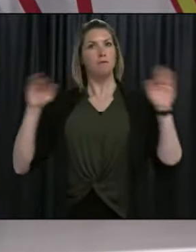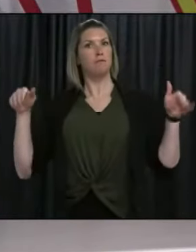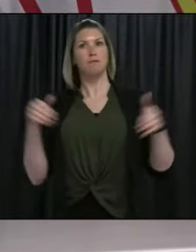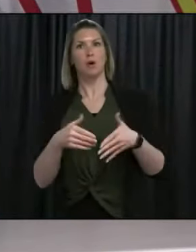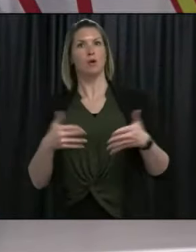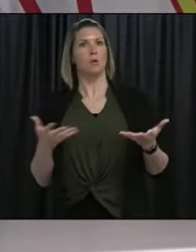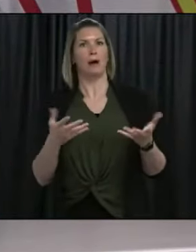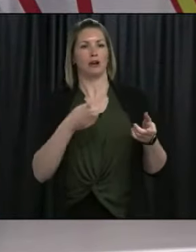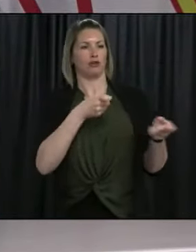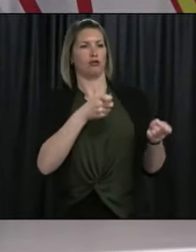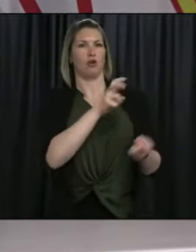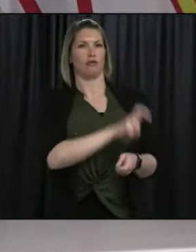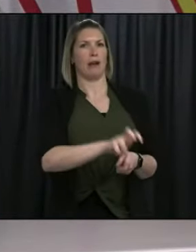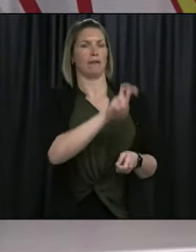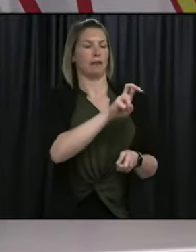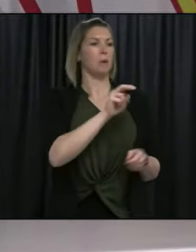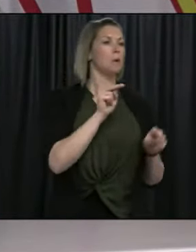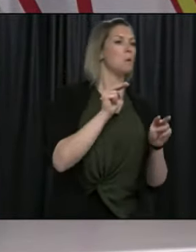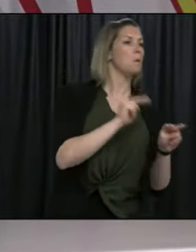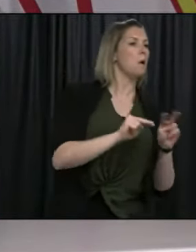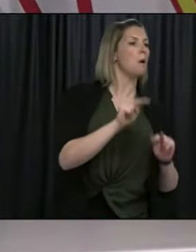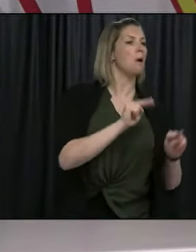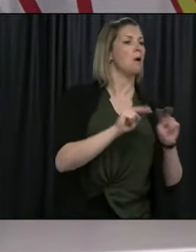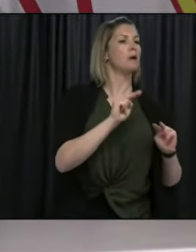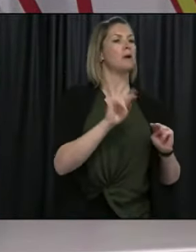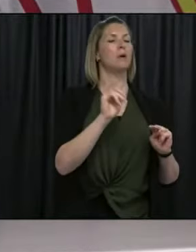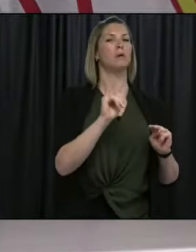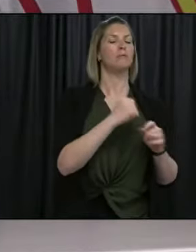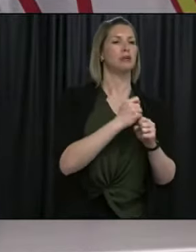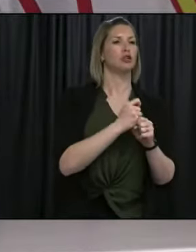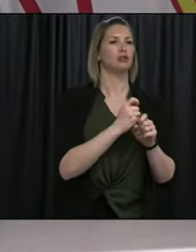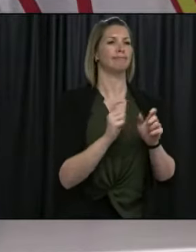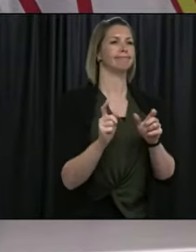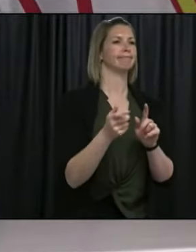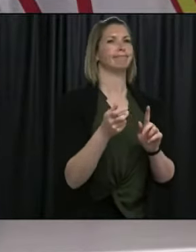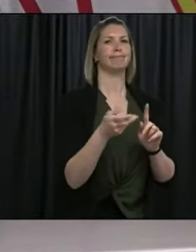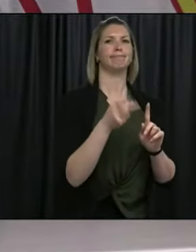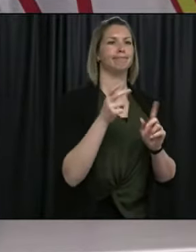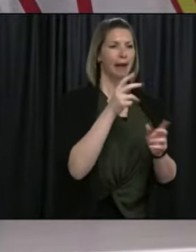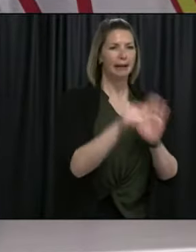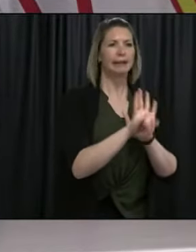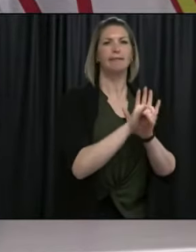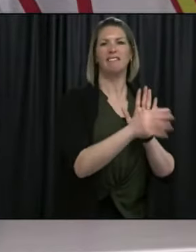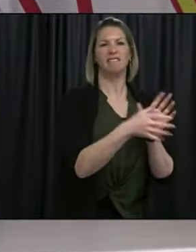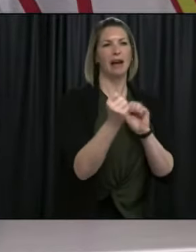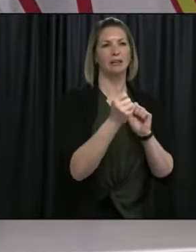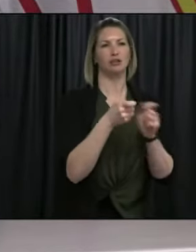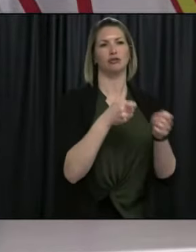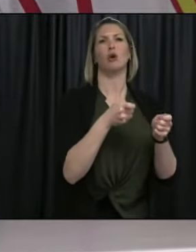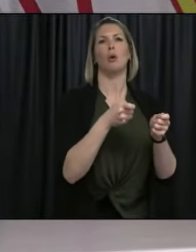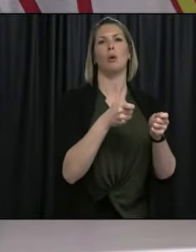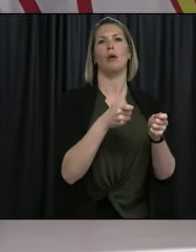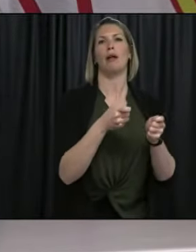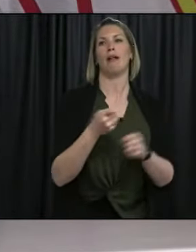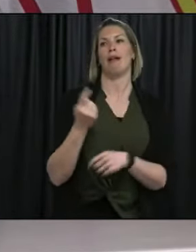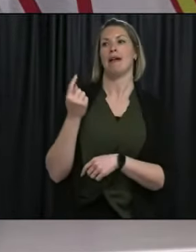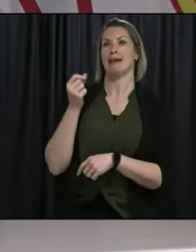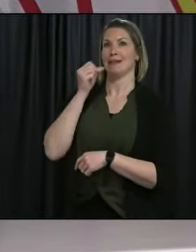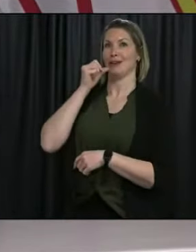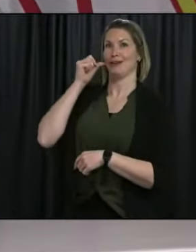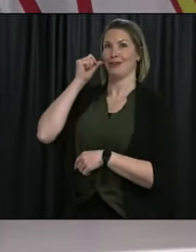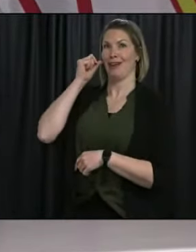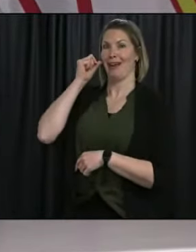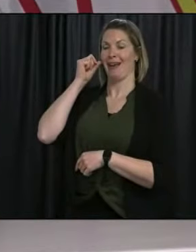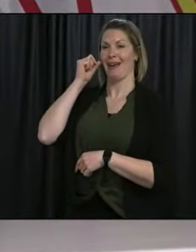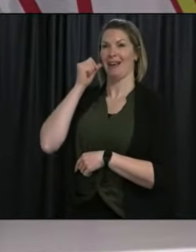travel, both in terms of surveillance and containment of new cases. Yesterday marked the one-year anniversary since provincial